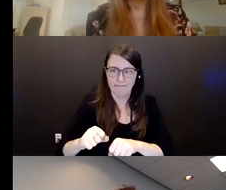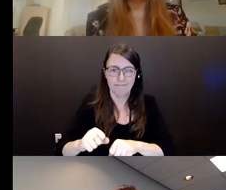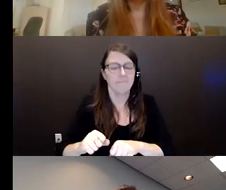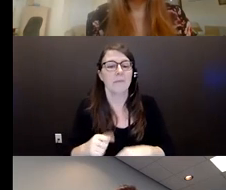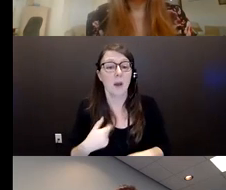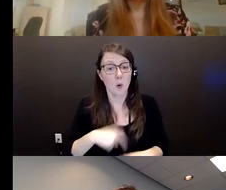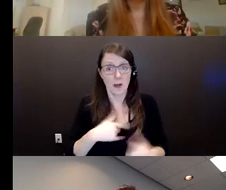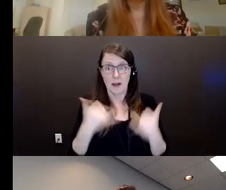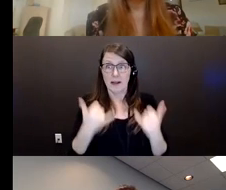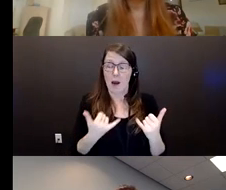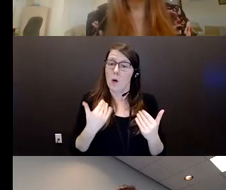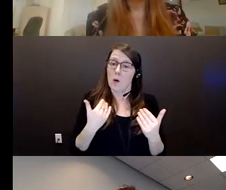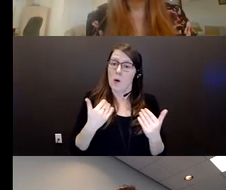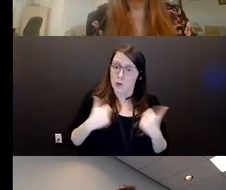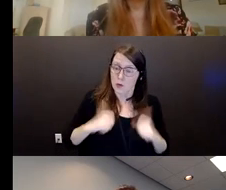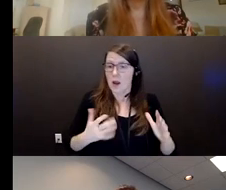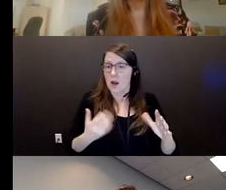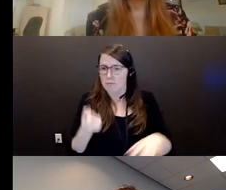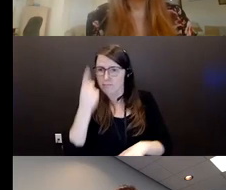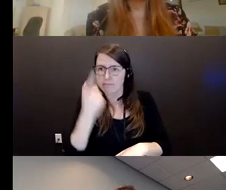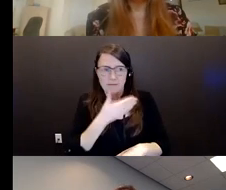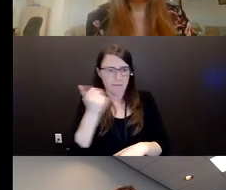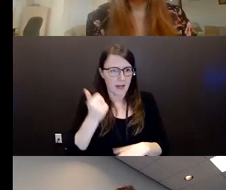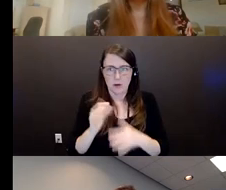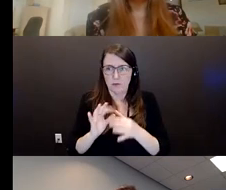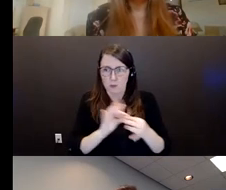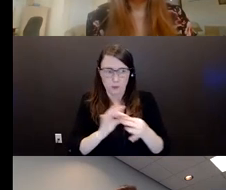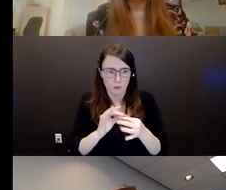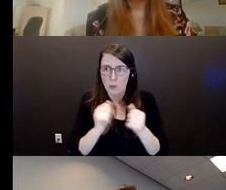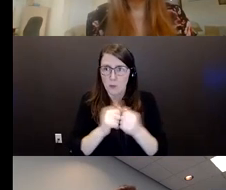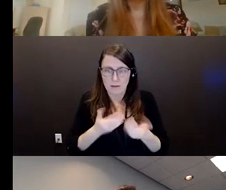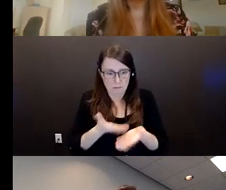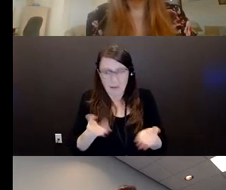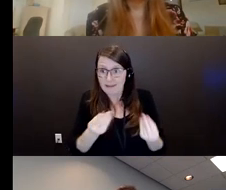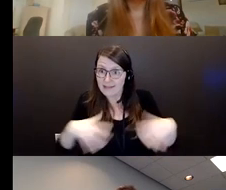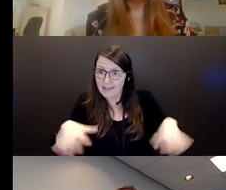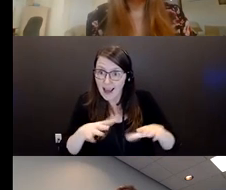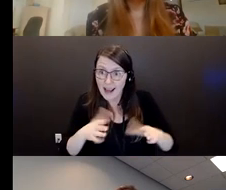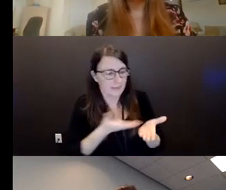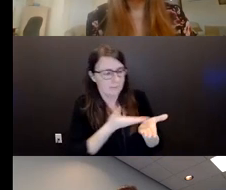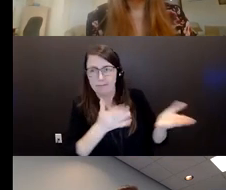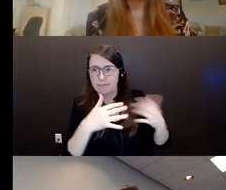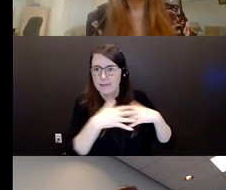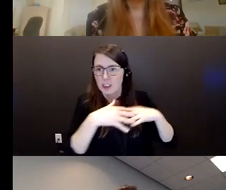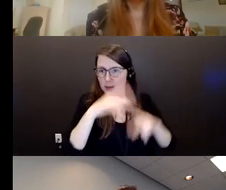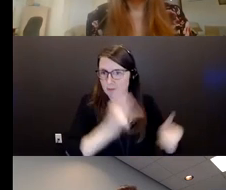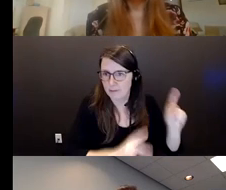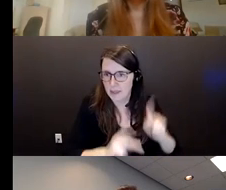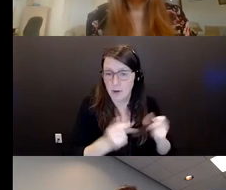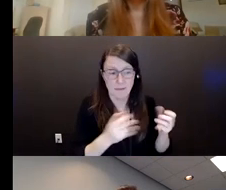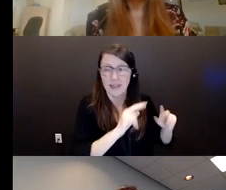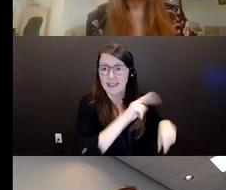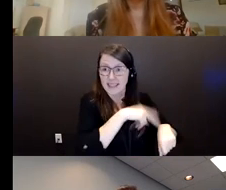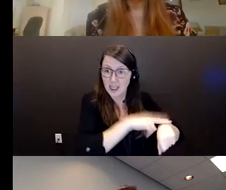and our engagements with this land and its people. There is important work being done by many nations and allies